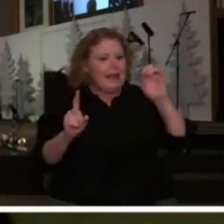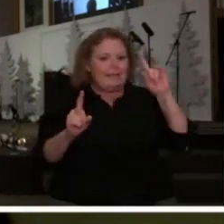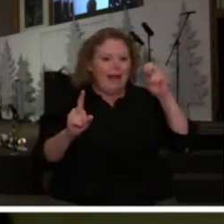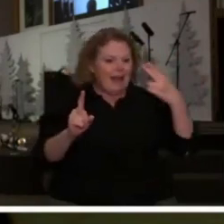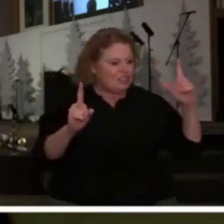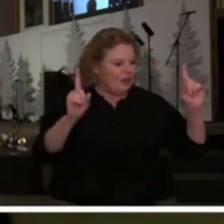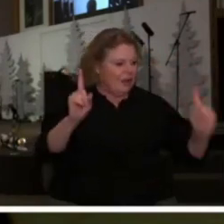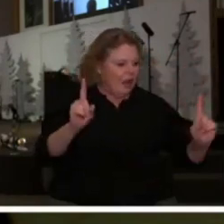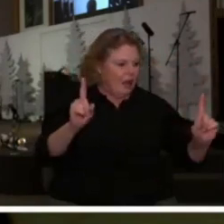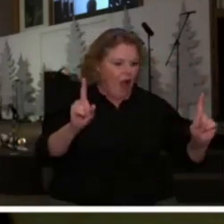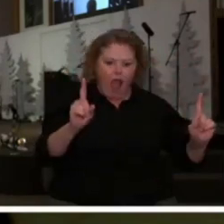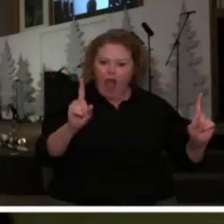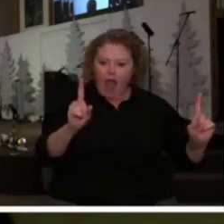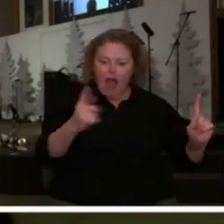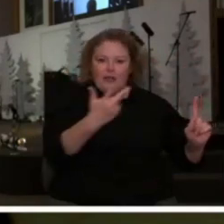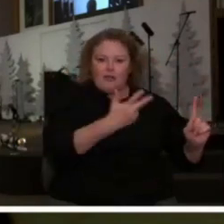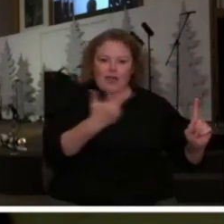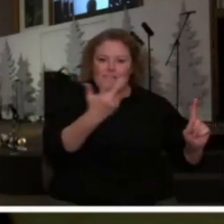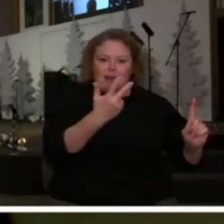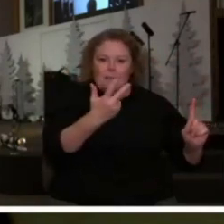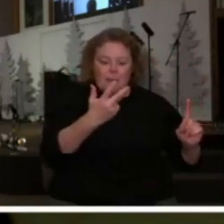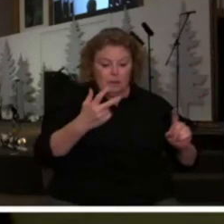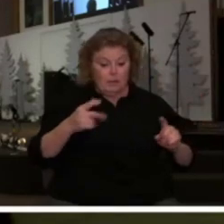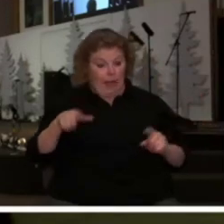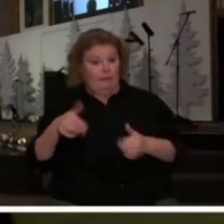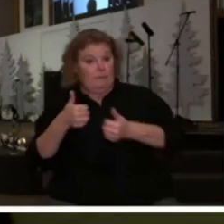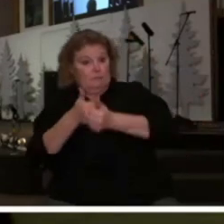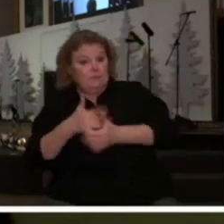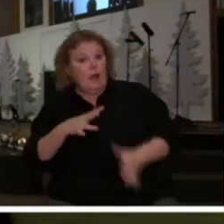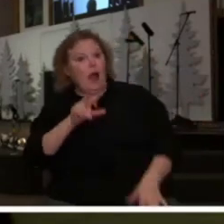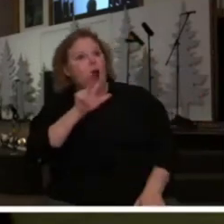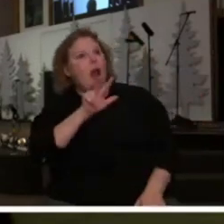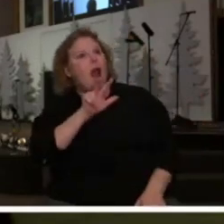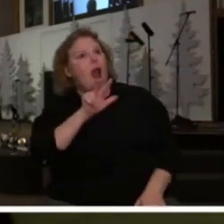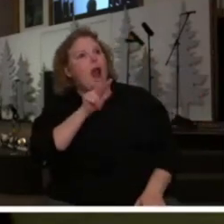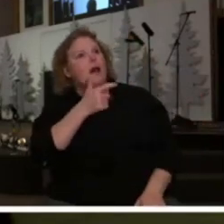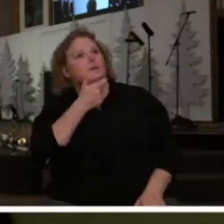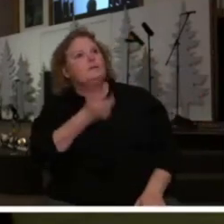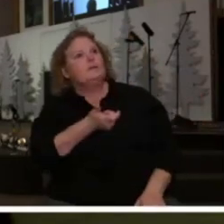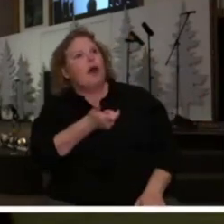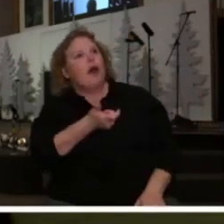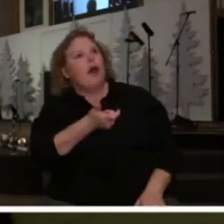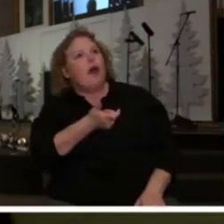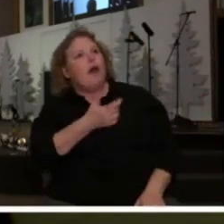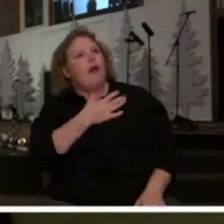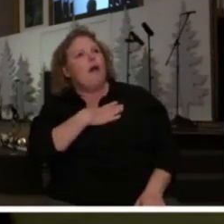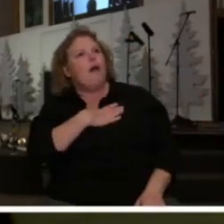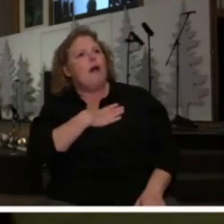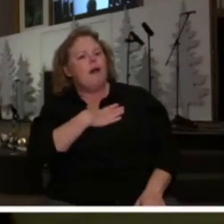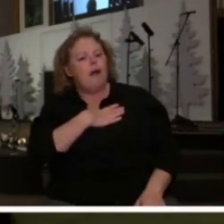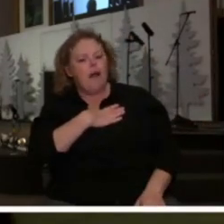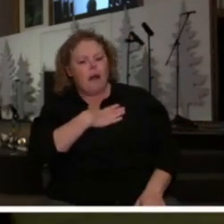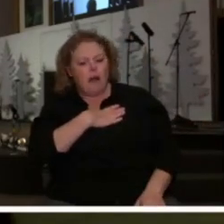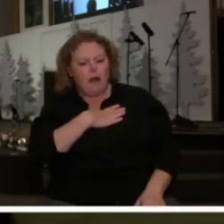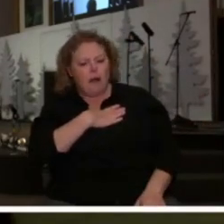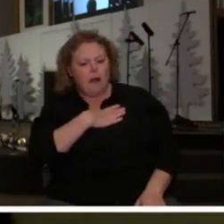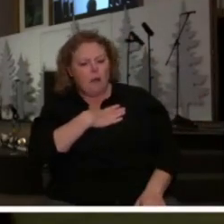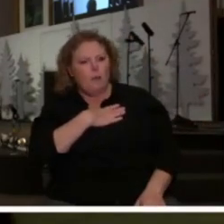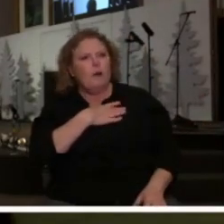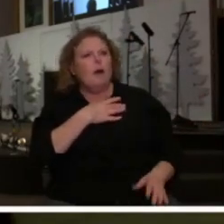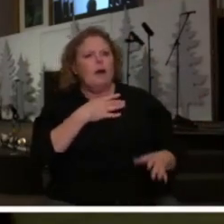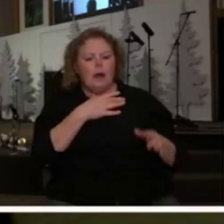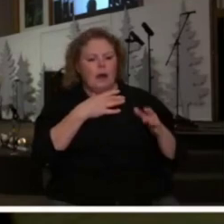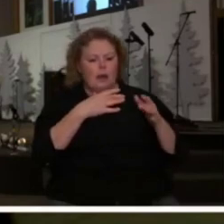glory of heaven itself and then they begin to realize just how close the supernatural